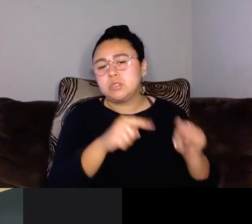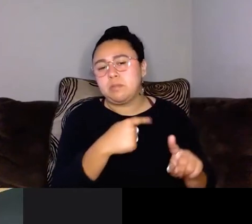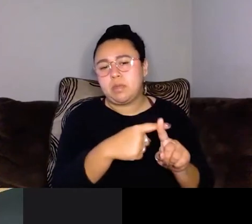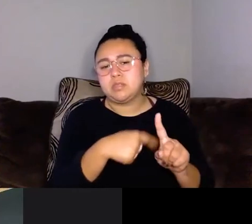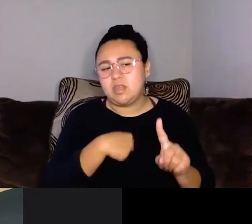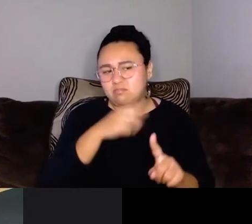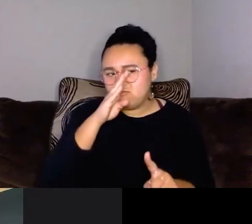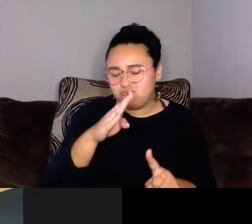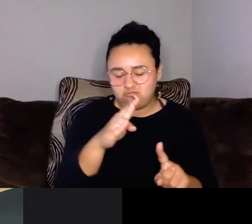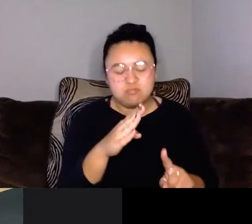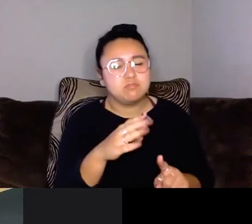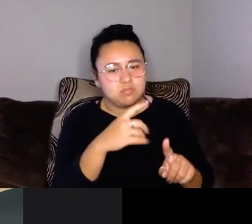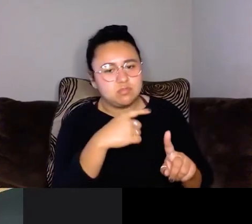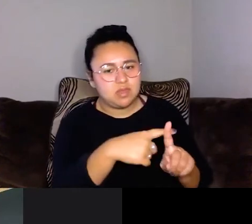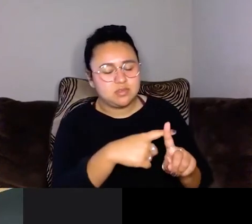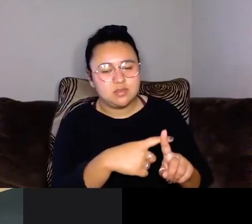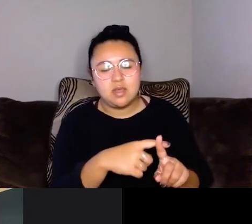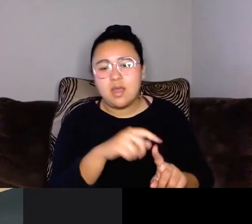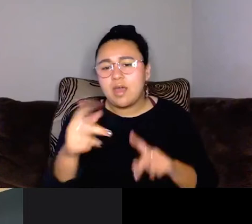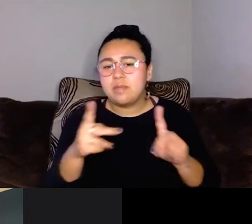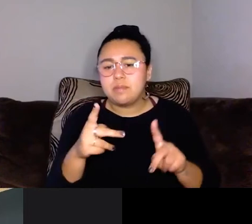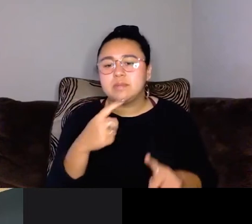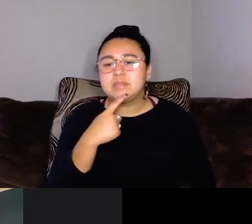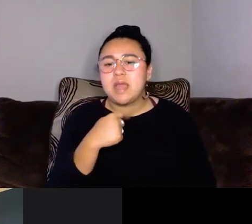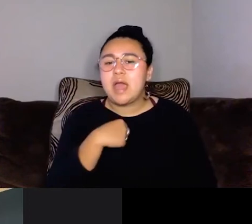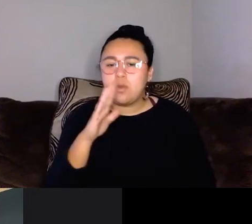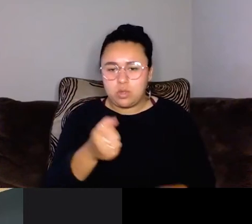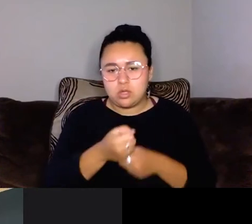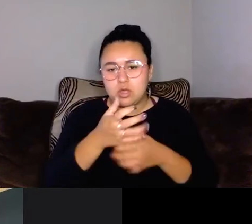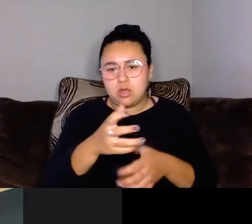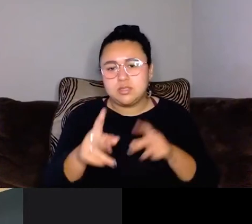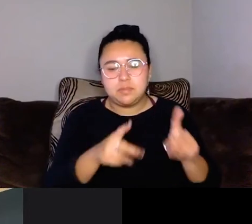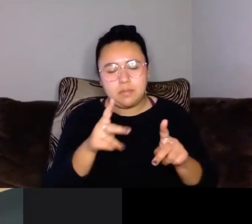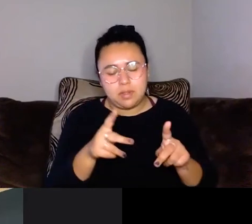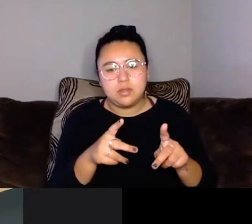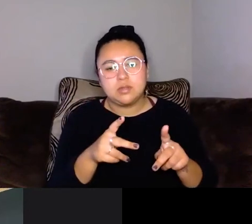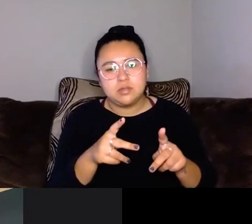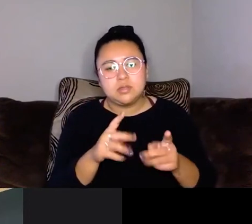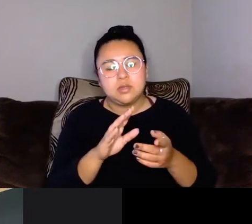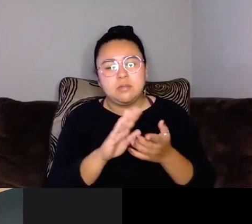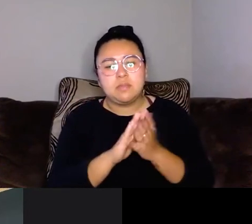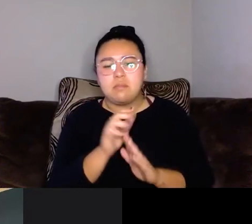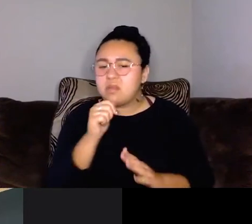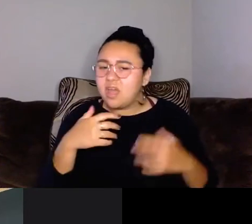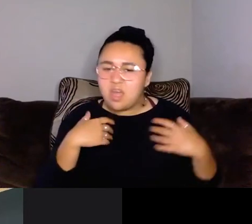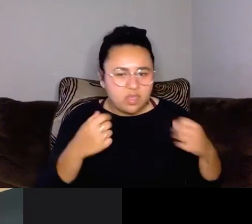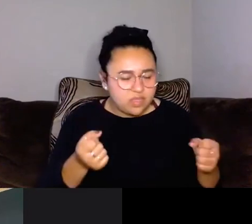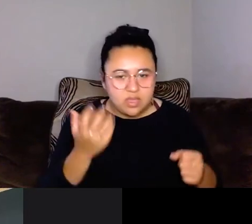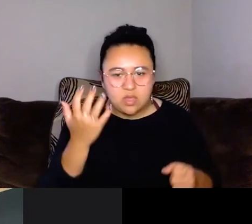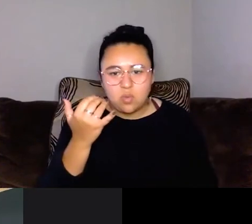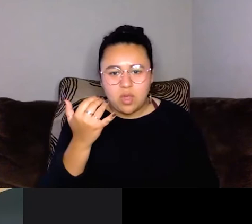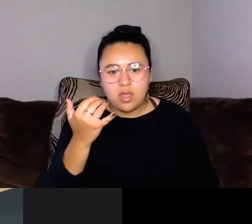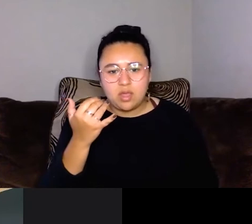get people who say that I'm going to cause, uh, people to be unhealthy because I'm